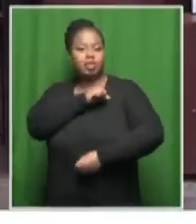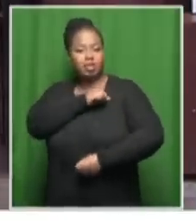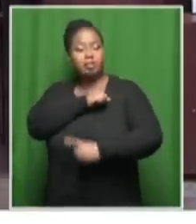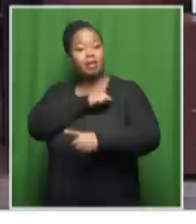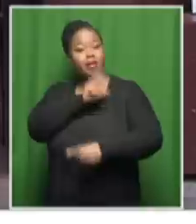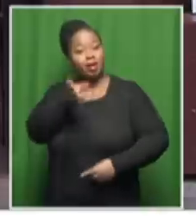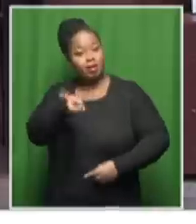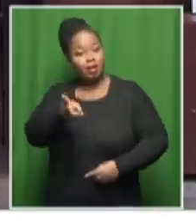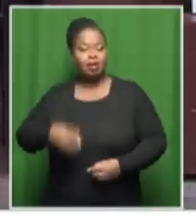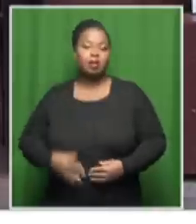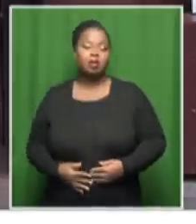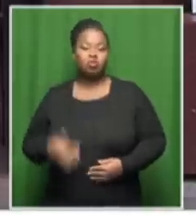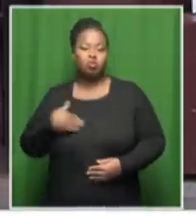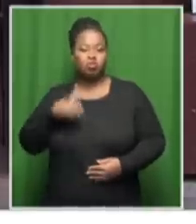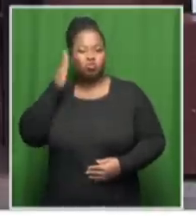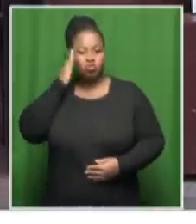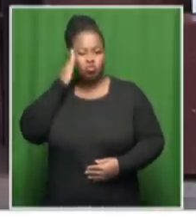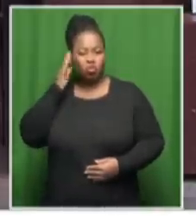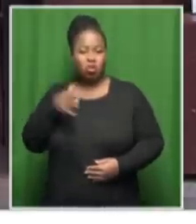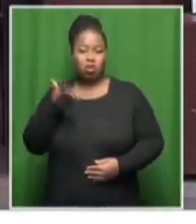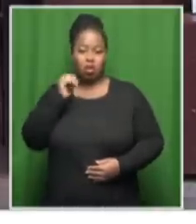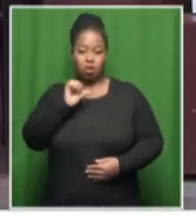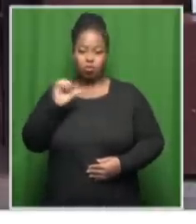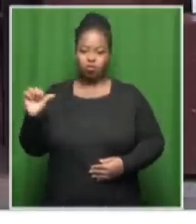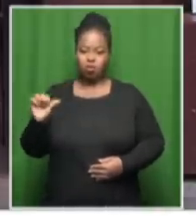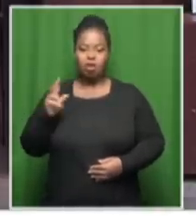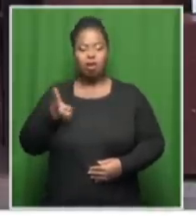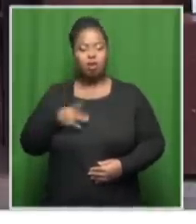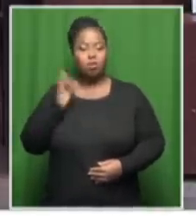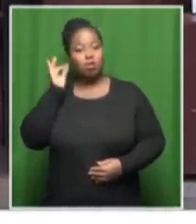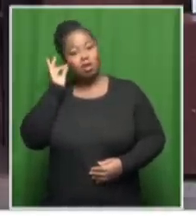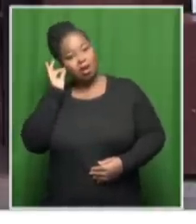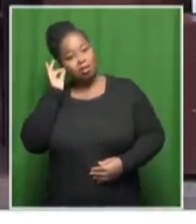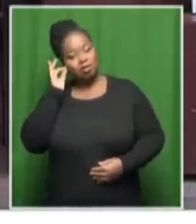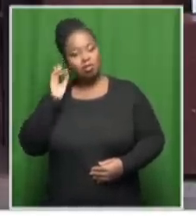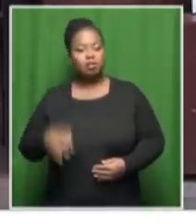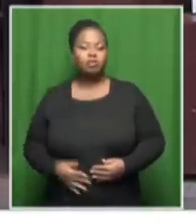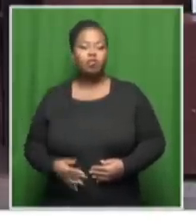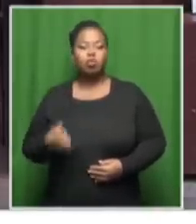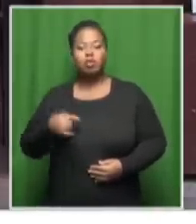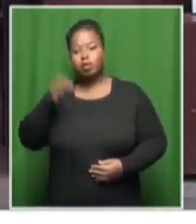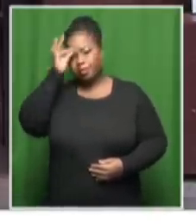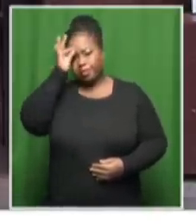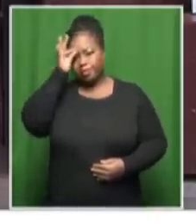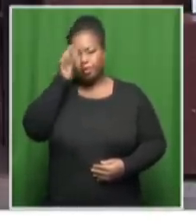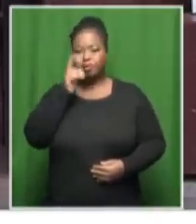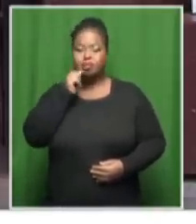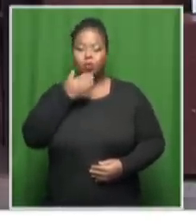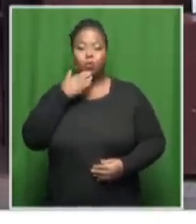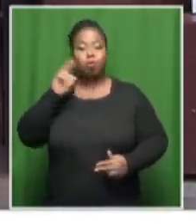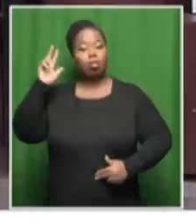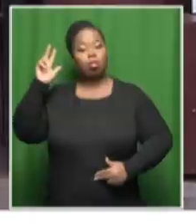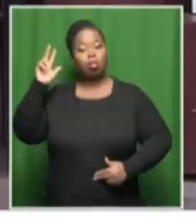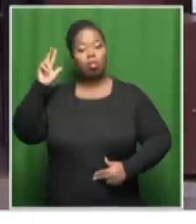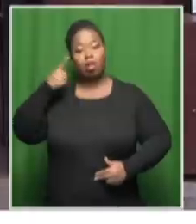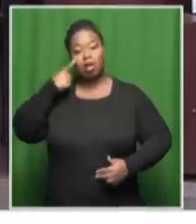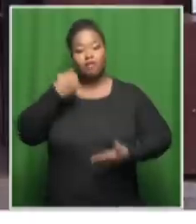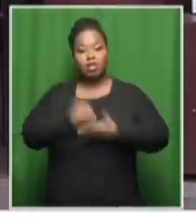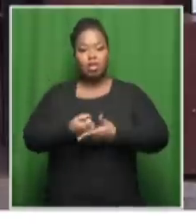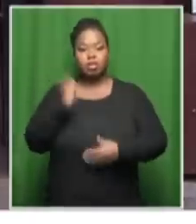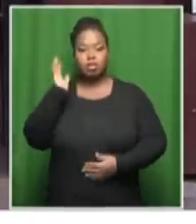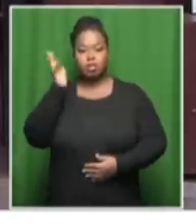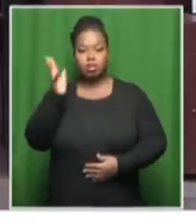understand that you would know last week we also heard from one of the police officers who took the stand in which he